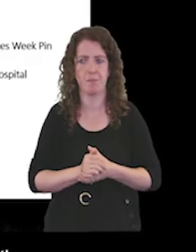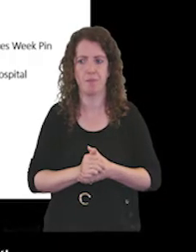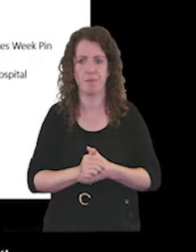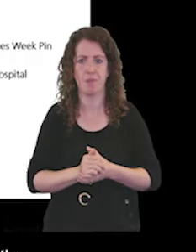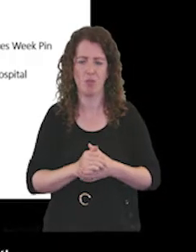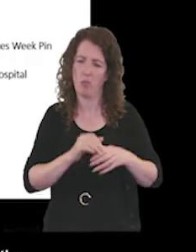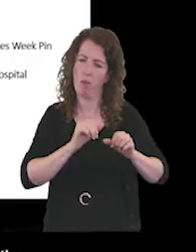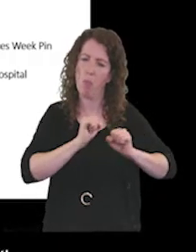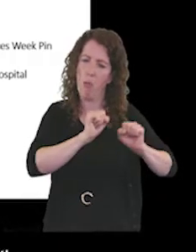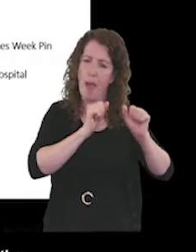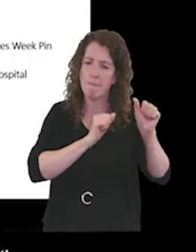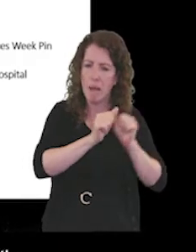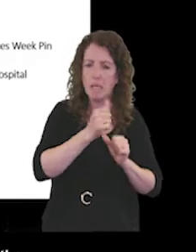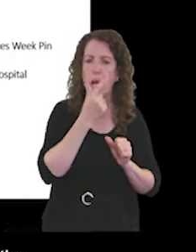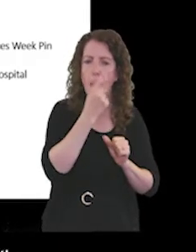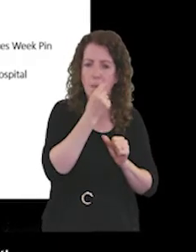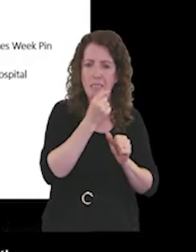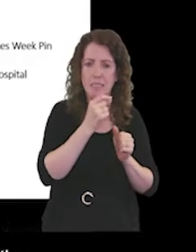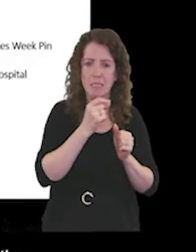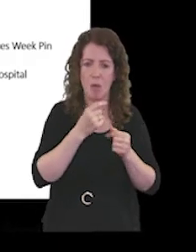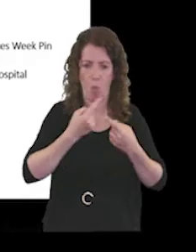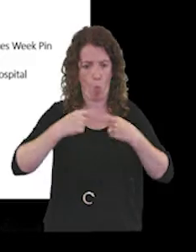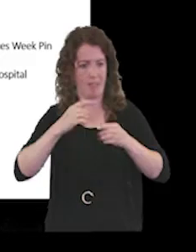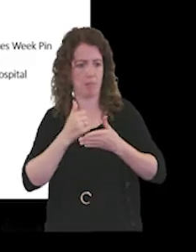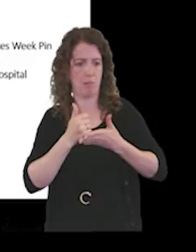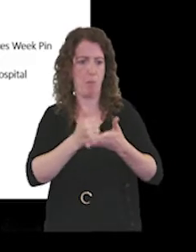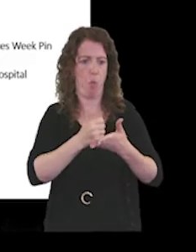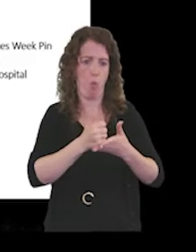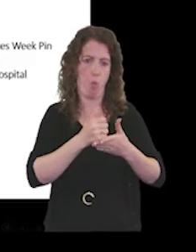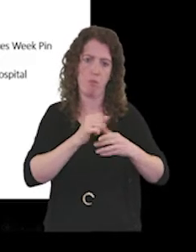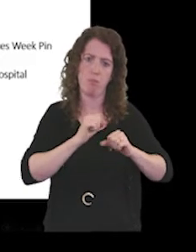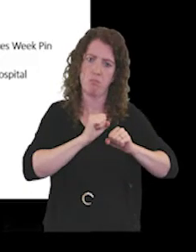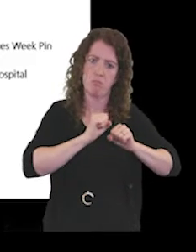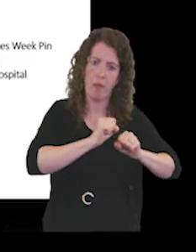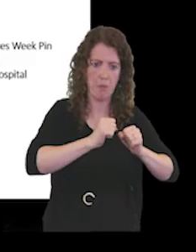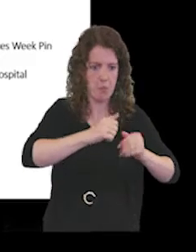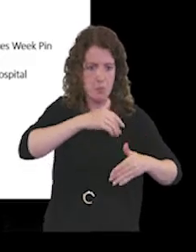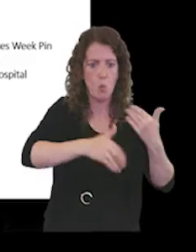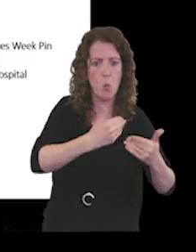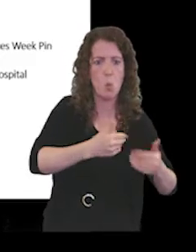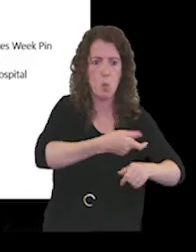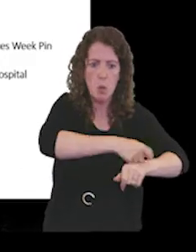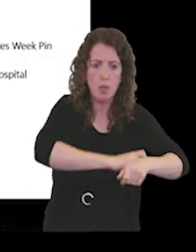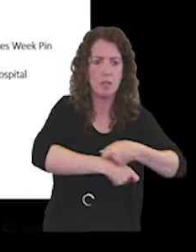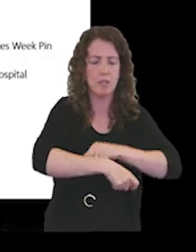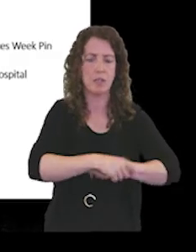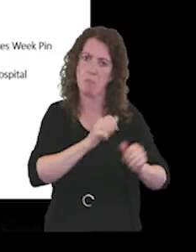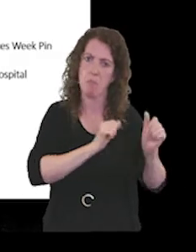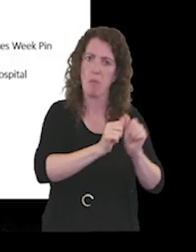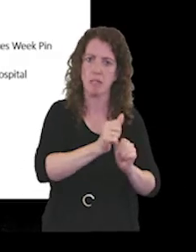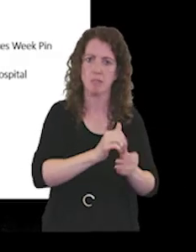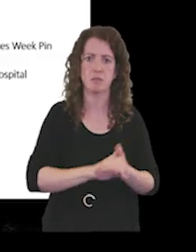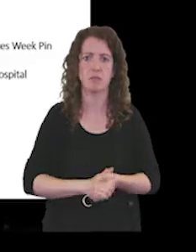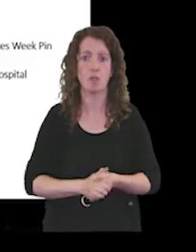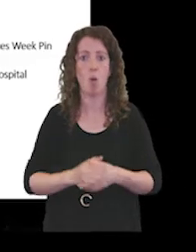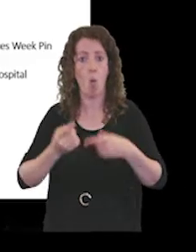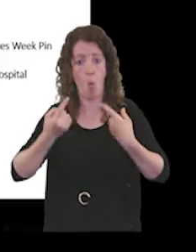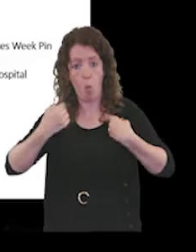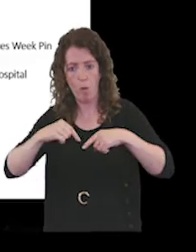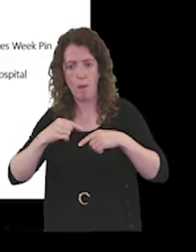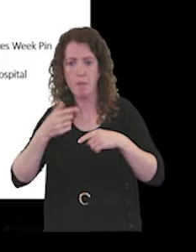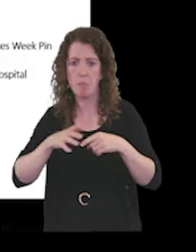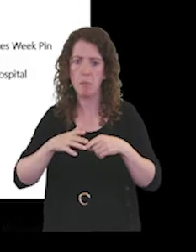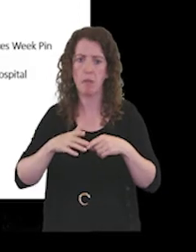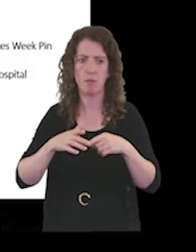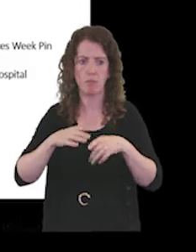best abilities and to support them to do that. And we spent a lot of time working on on creating the right